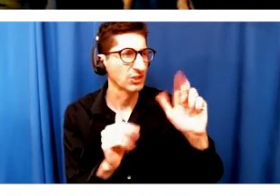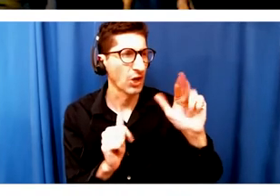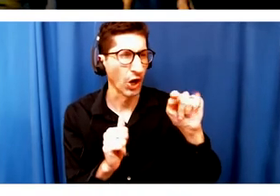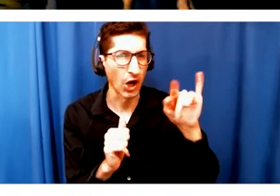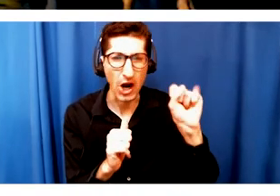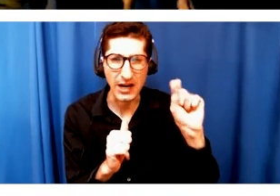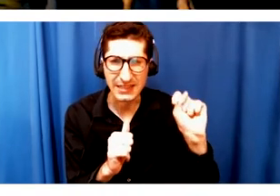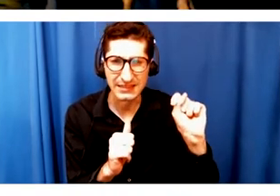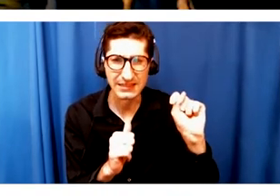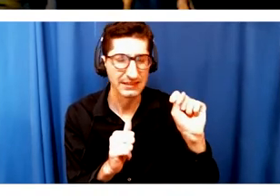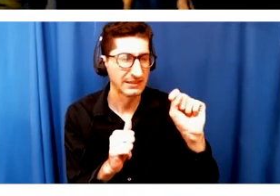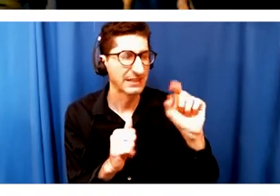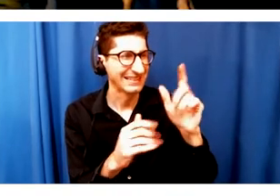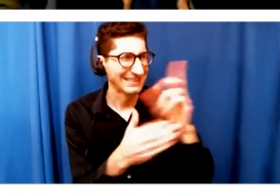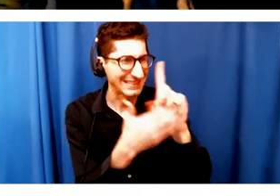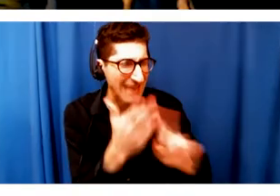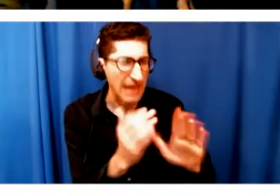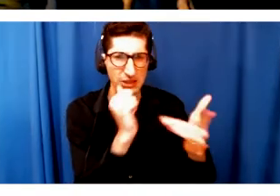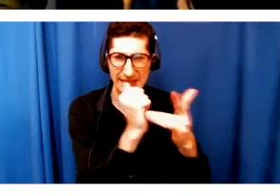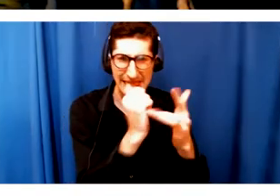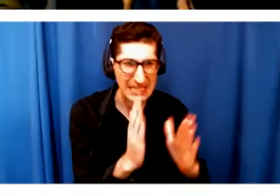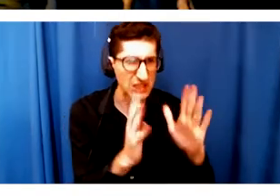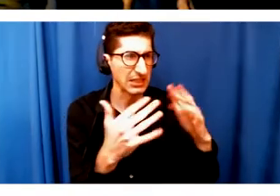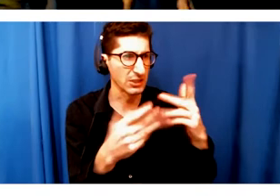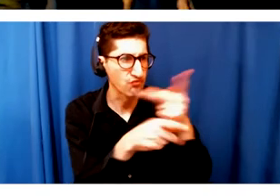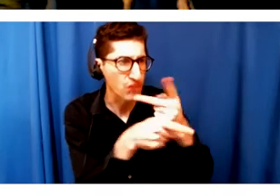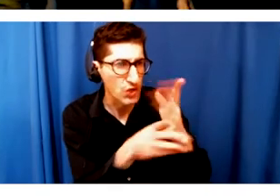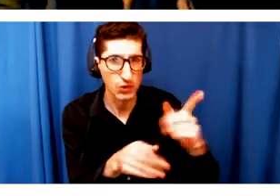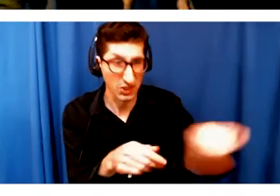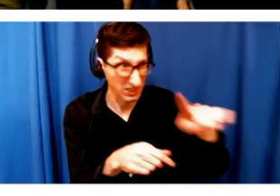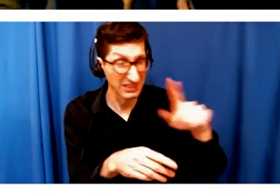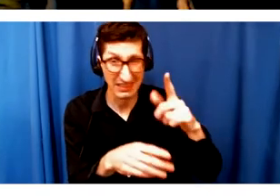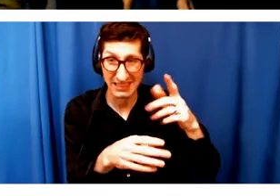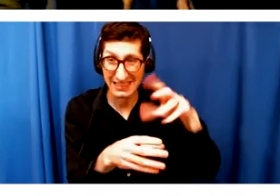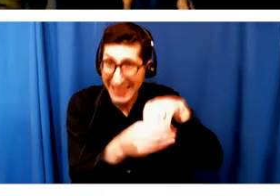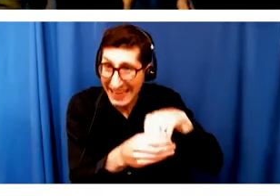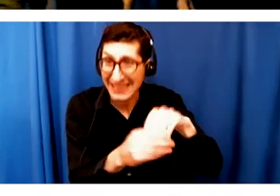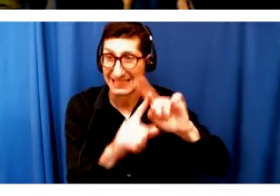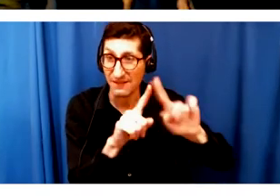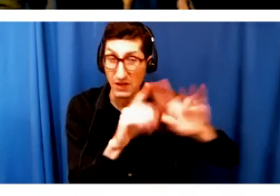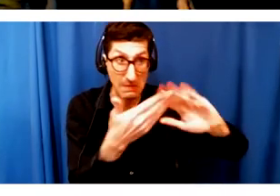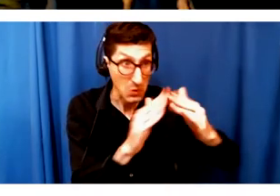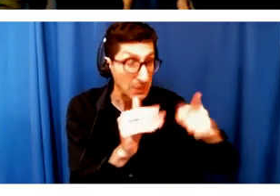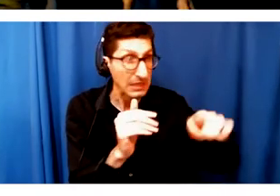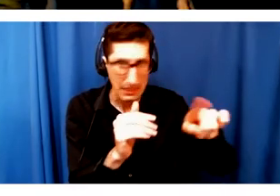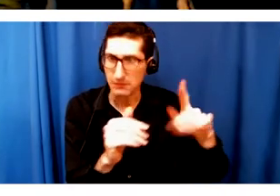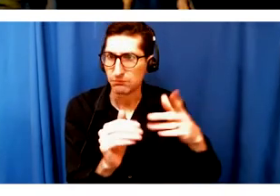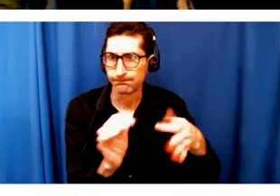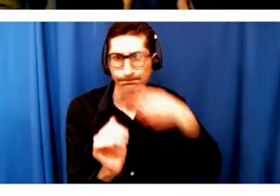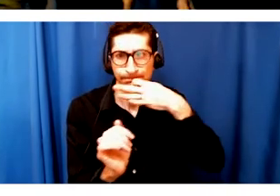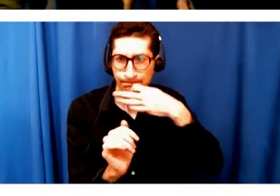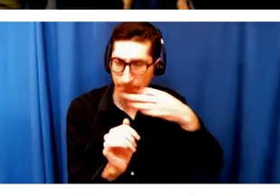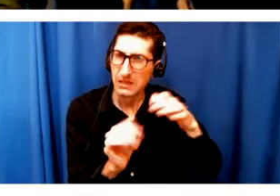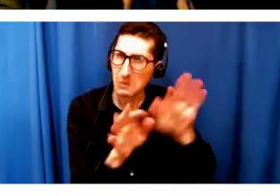technicians who happen to be members of those communities. And to make sure that our system is open to them